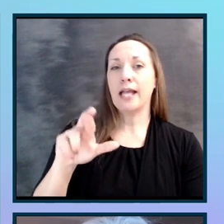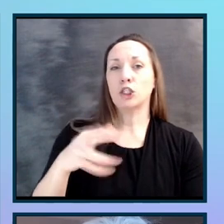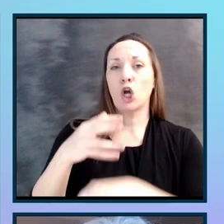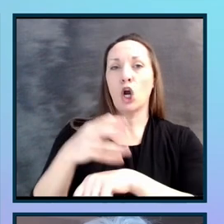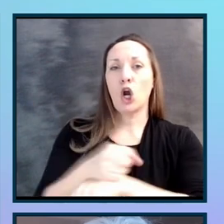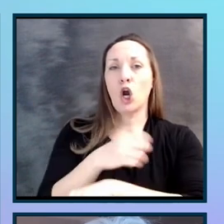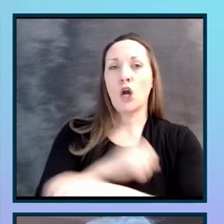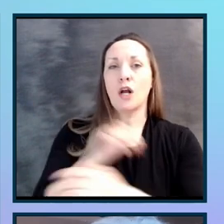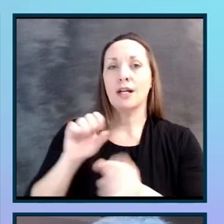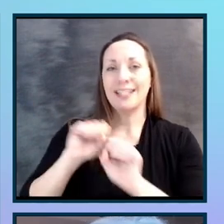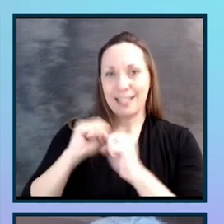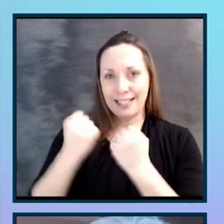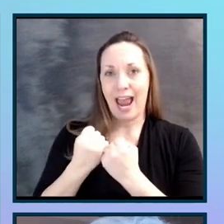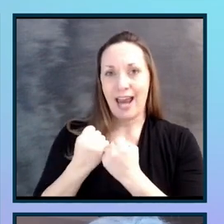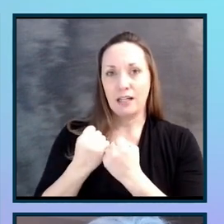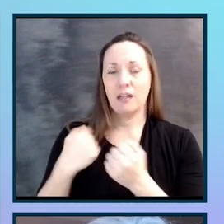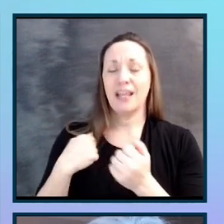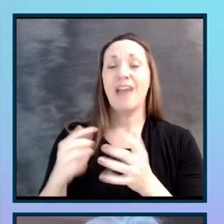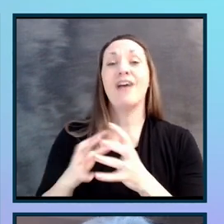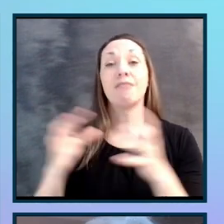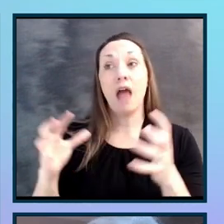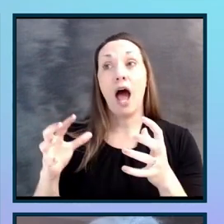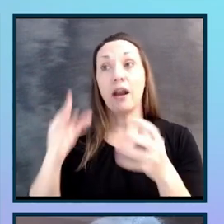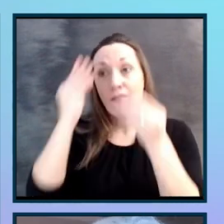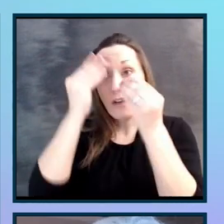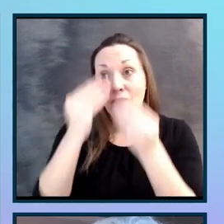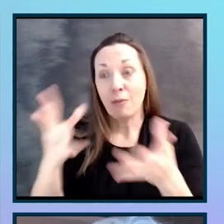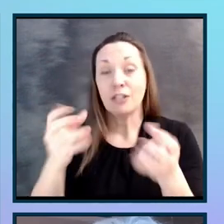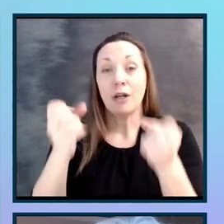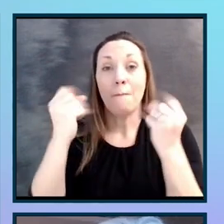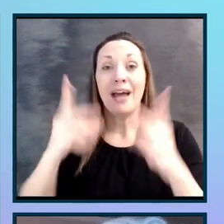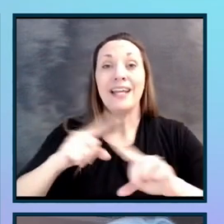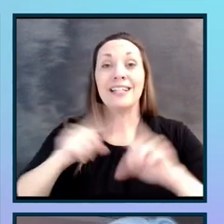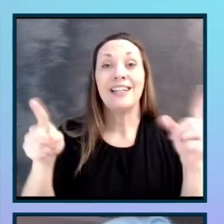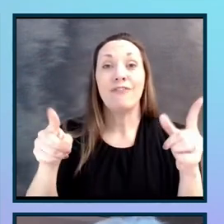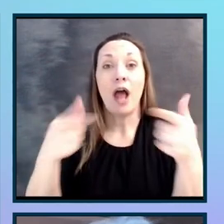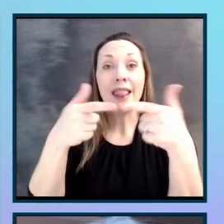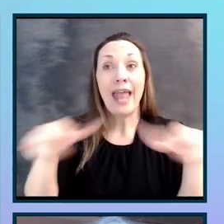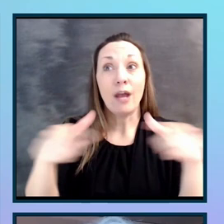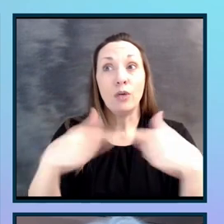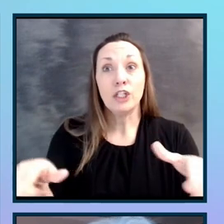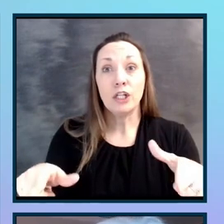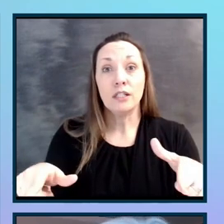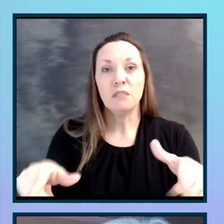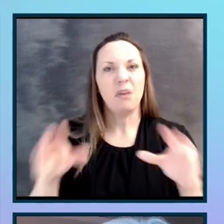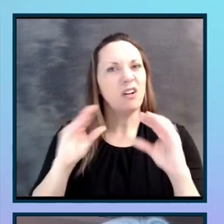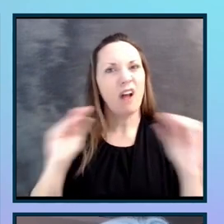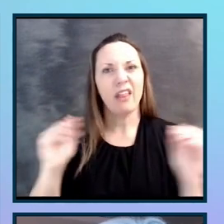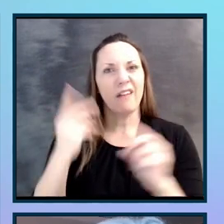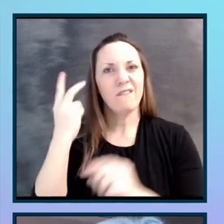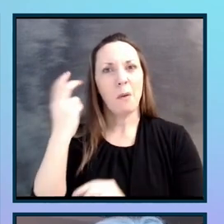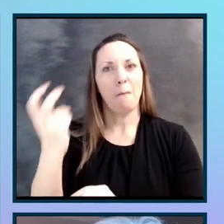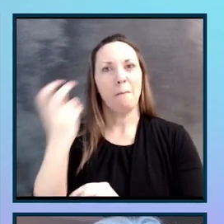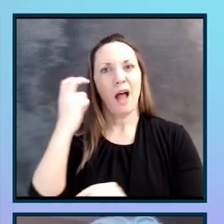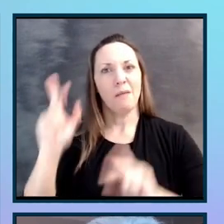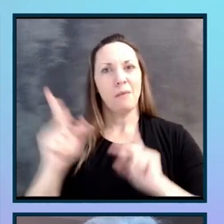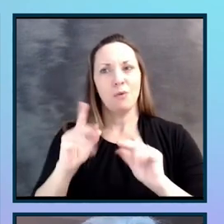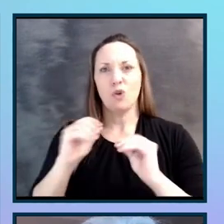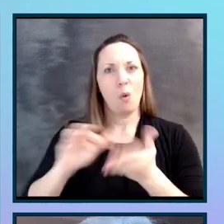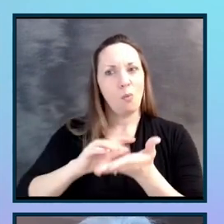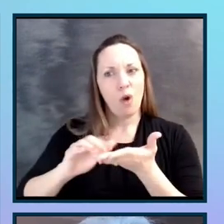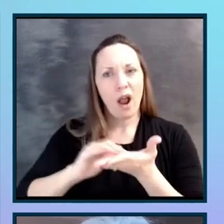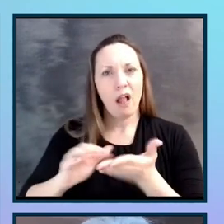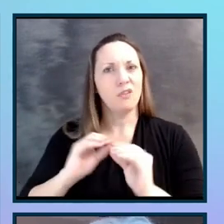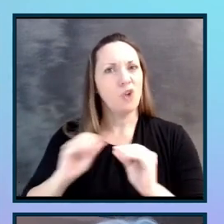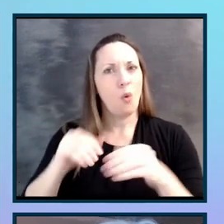information in a ton of different languages. They had nothing for blind people, no braille, no audio, no accessible online. So when